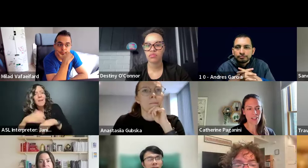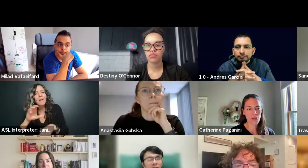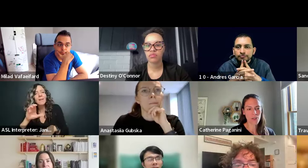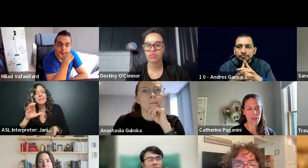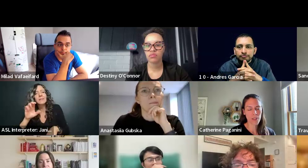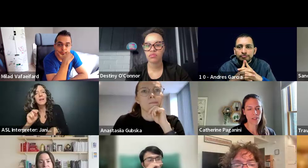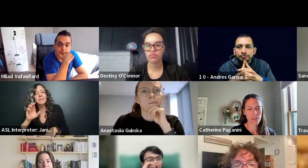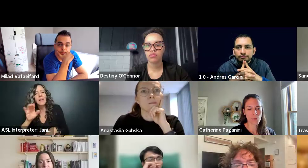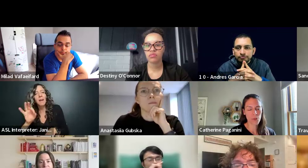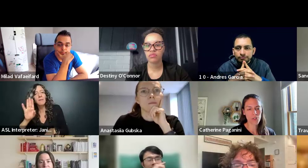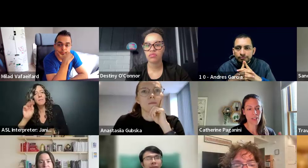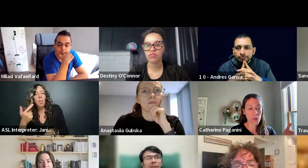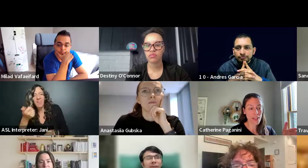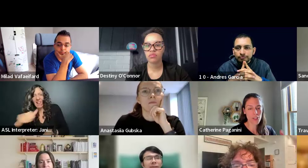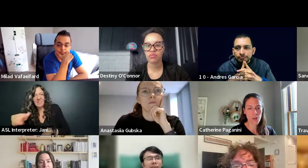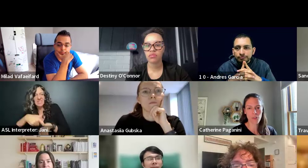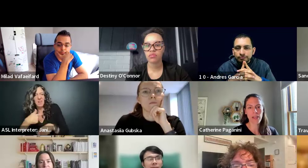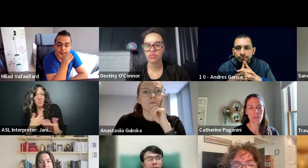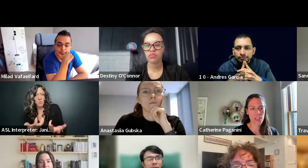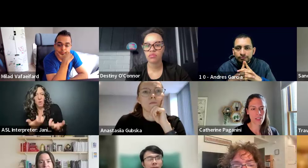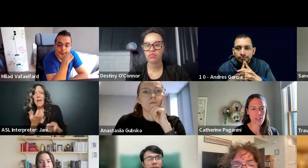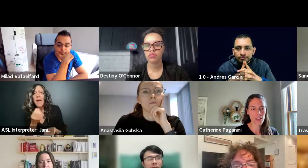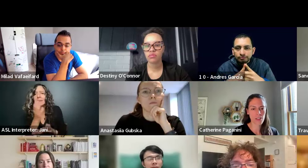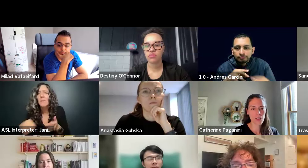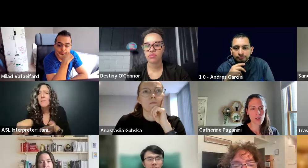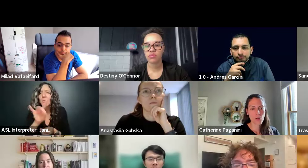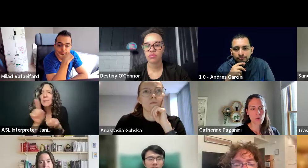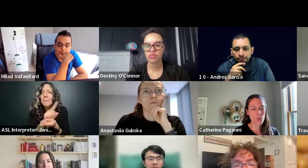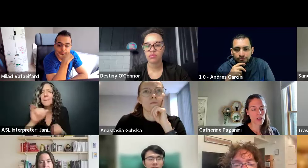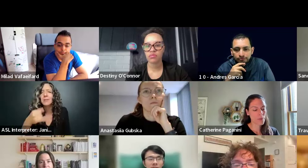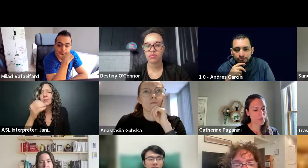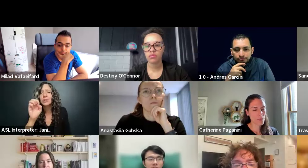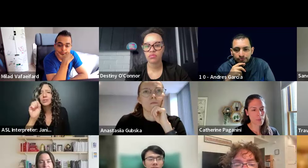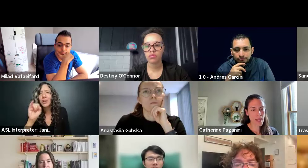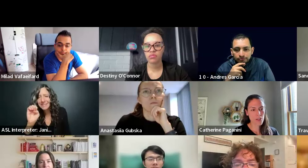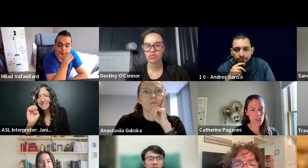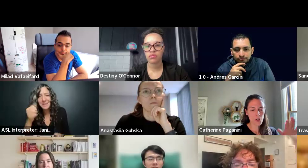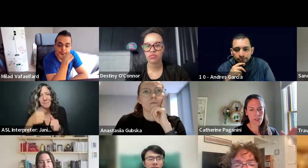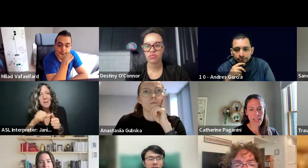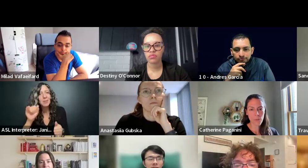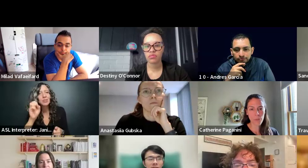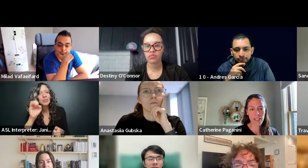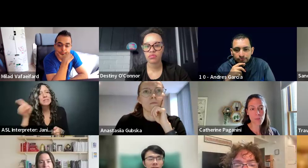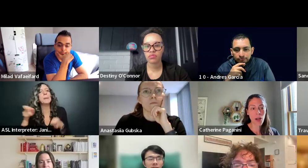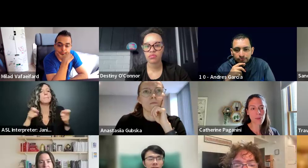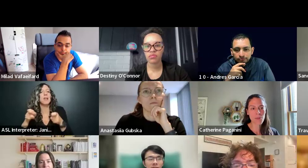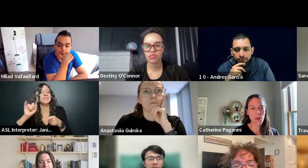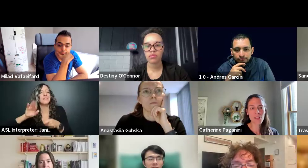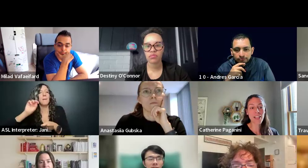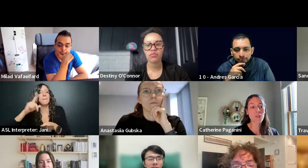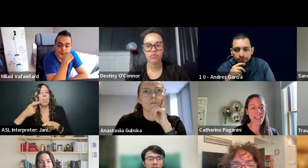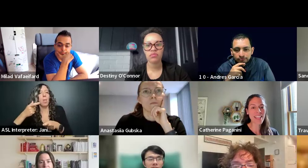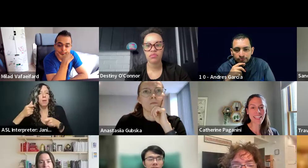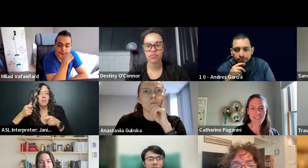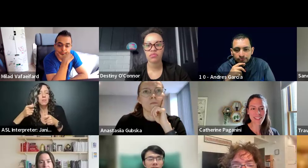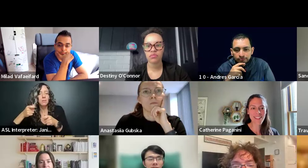because, uh, I know, I mean, the person, and you actually, some of you met Jesse, uh, who, um, manages all that, but the problem is